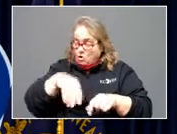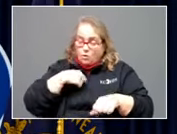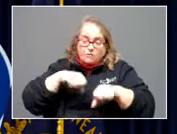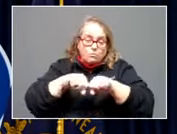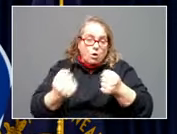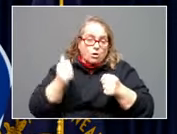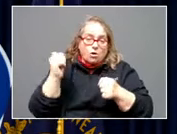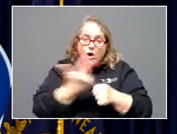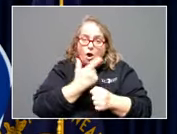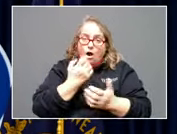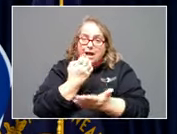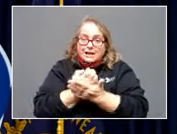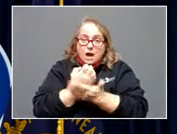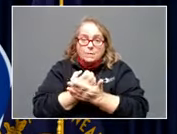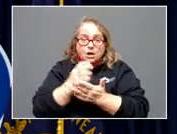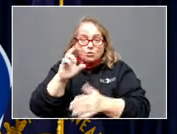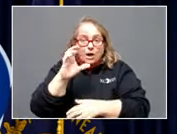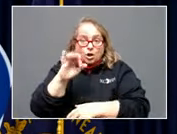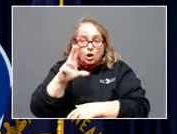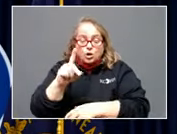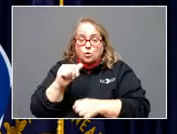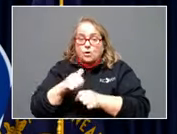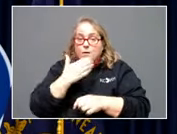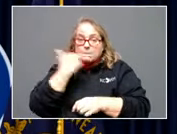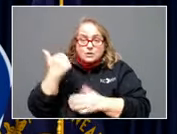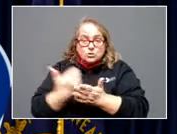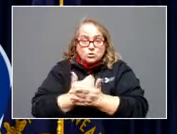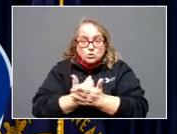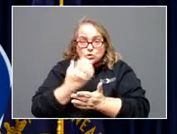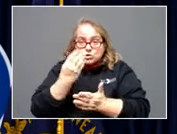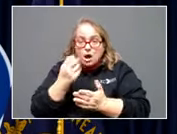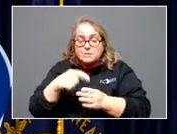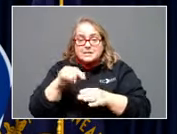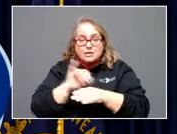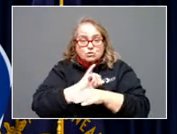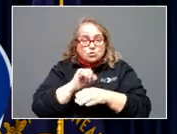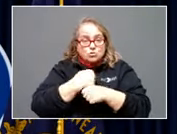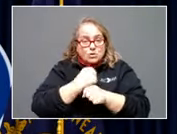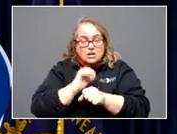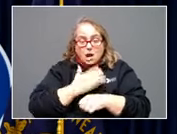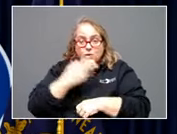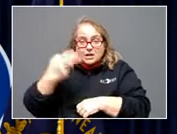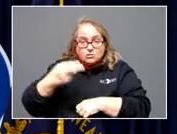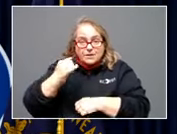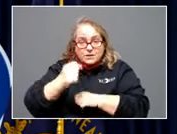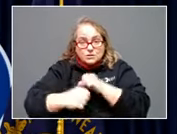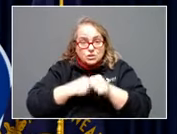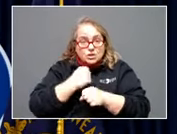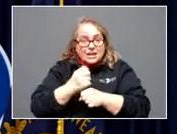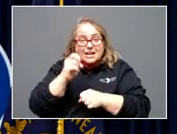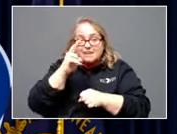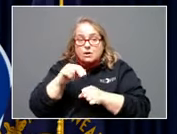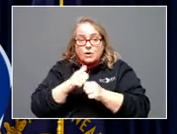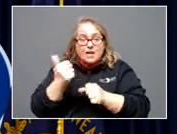record to the best new job and industry creation in our history this year, even with everything that